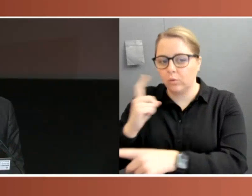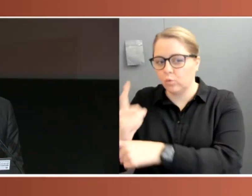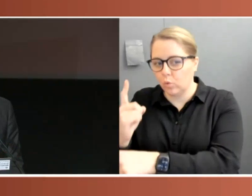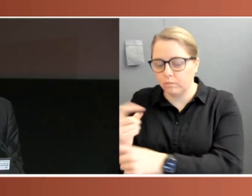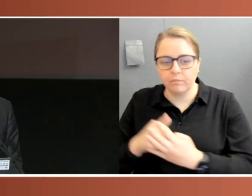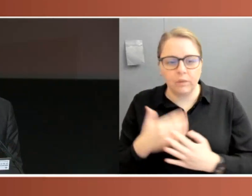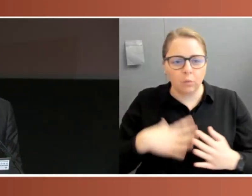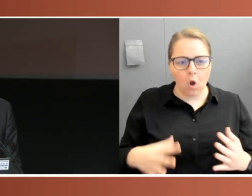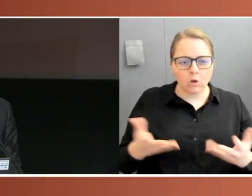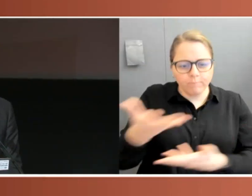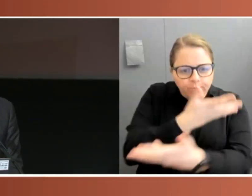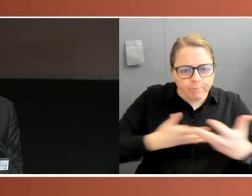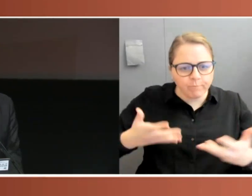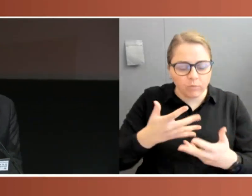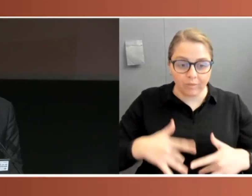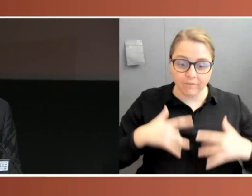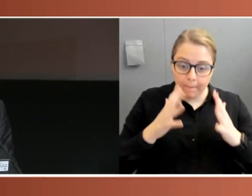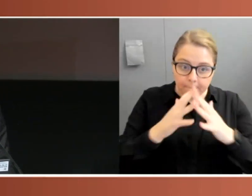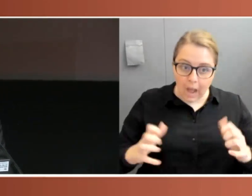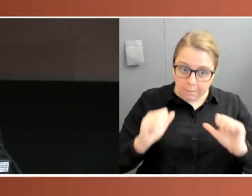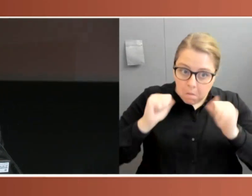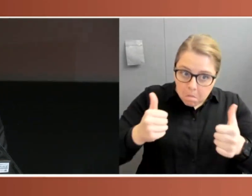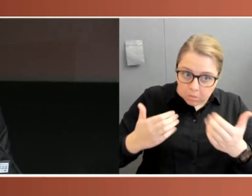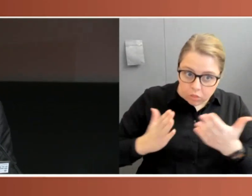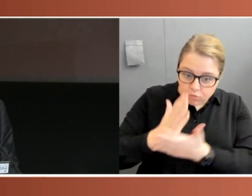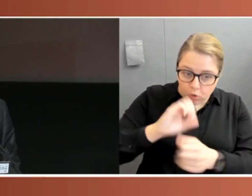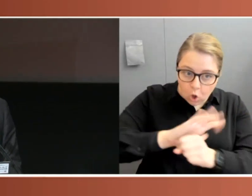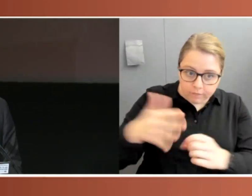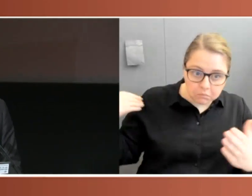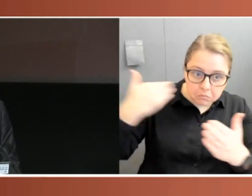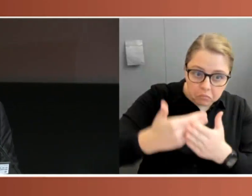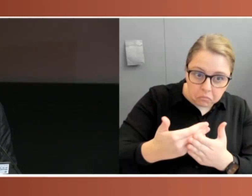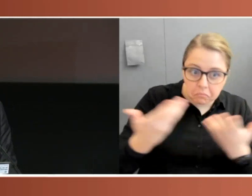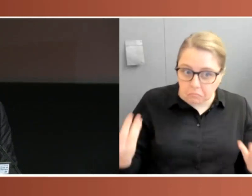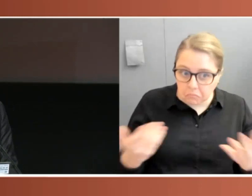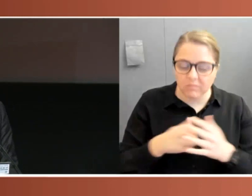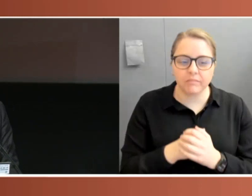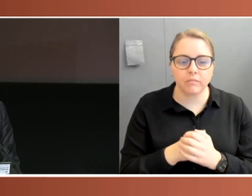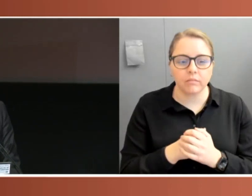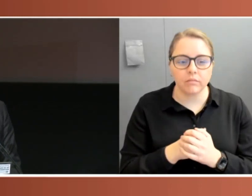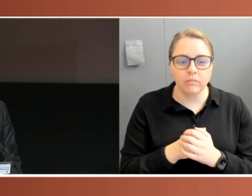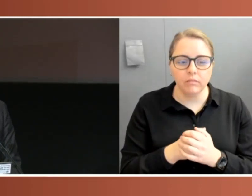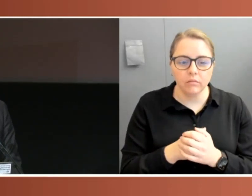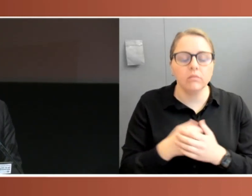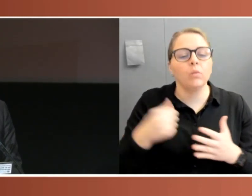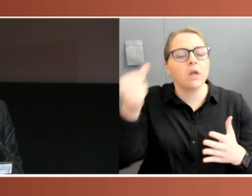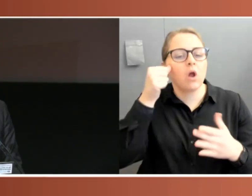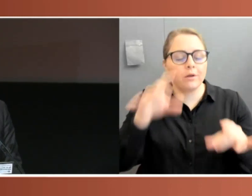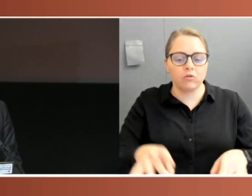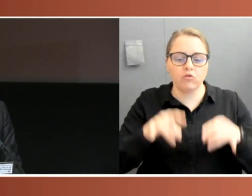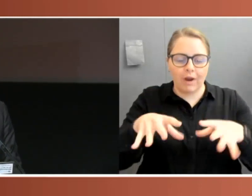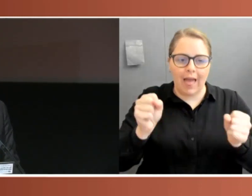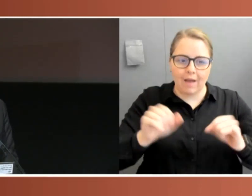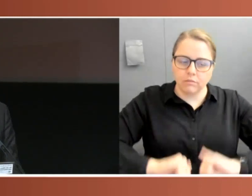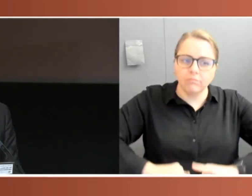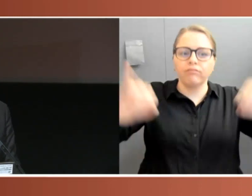during the pandemic. What we know is that when the nation is beset by crisis, when there's fear,